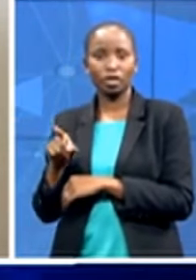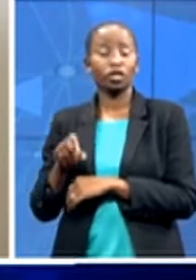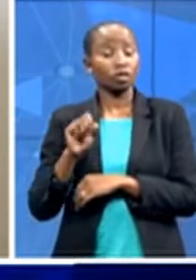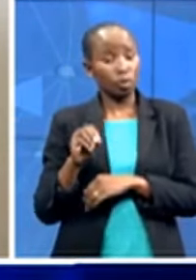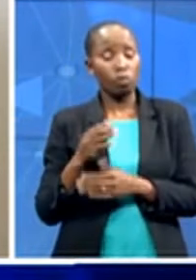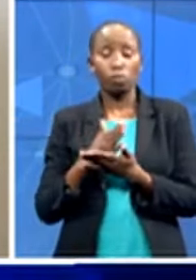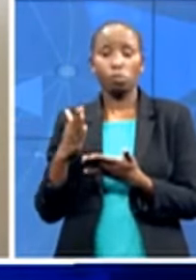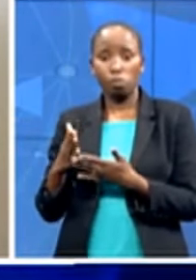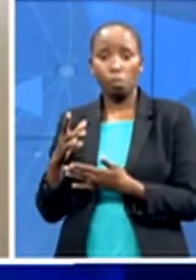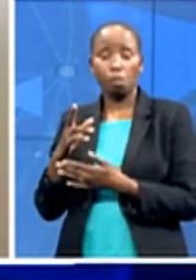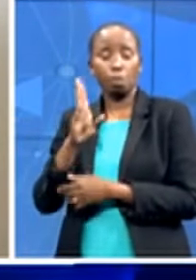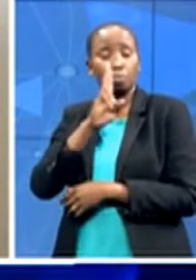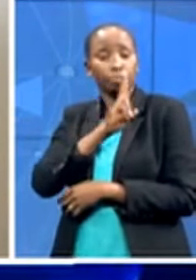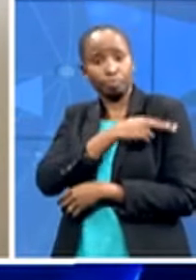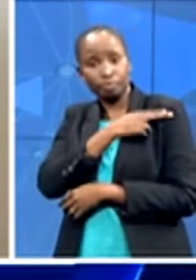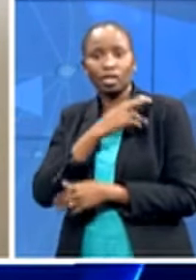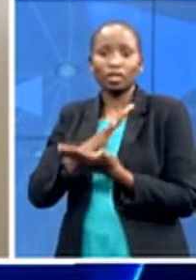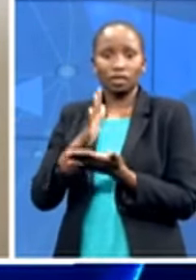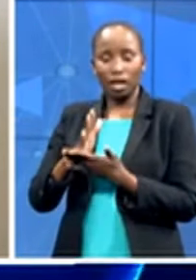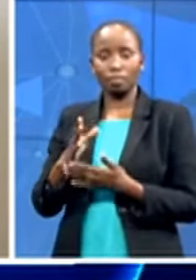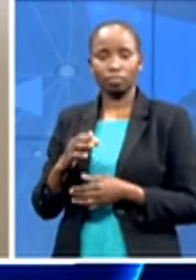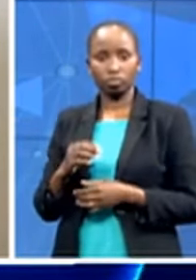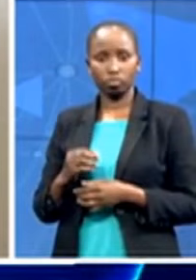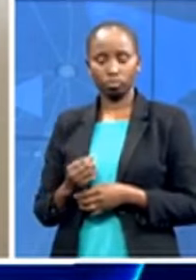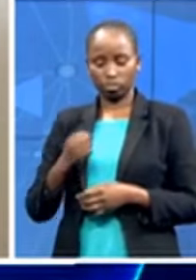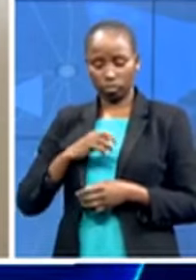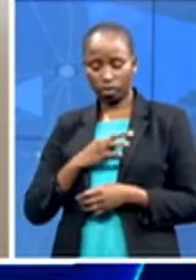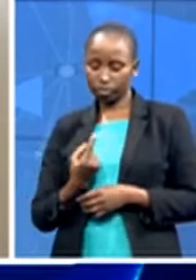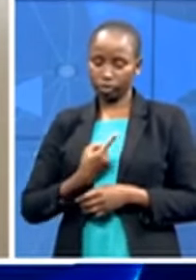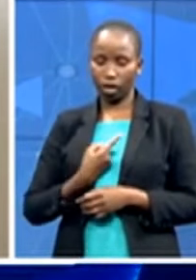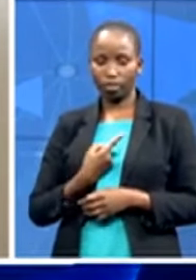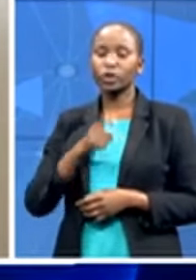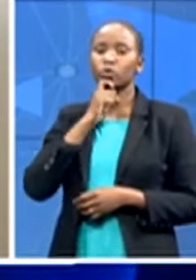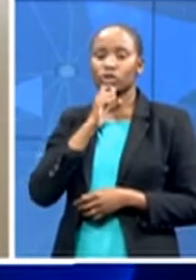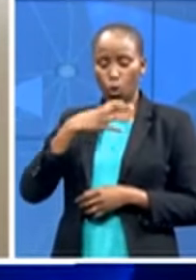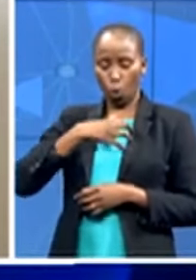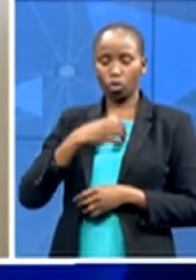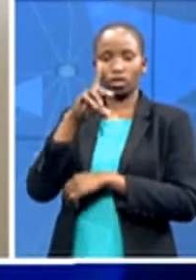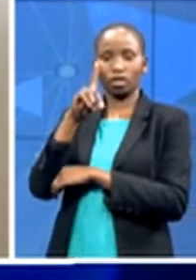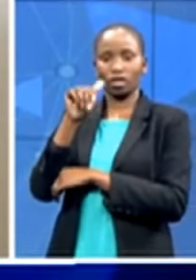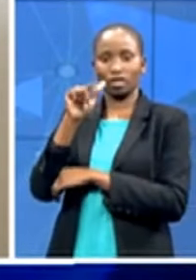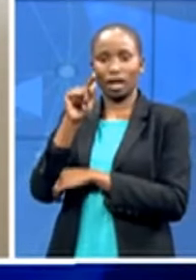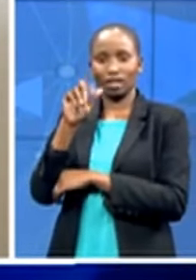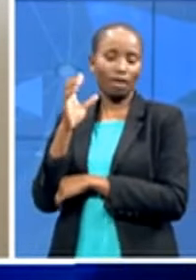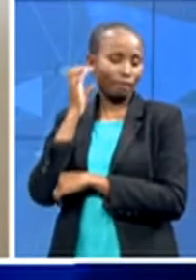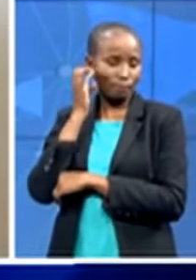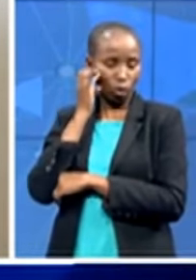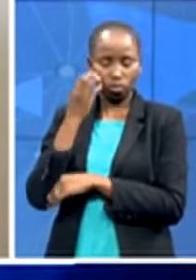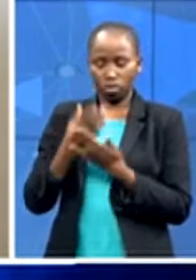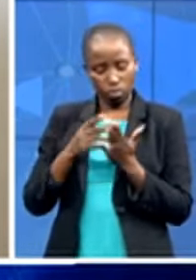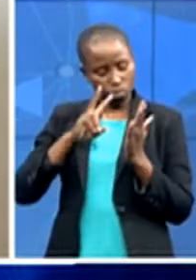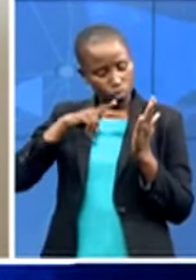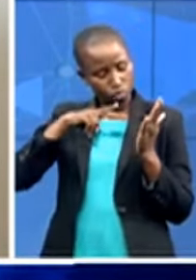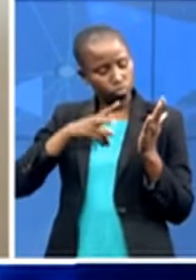it upon themselves and utilize their own data to access the videos so they could start using the devices quite quickly um